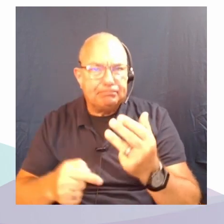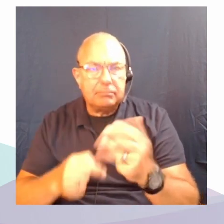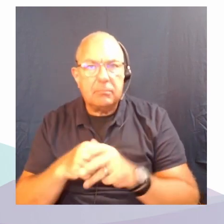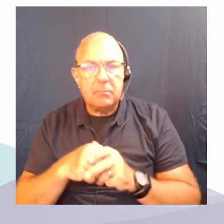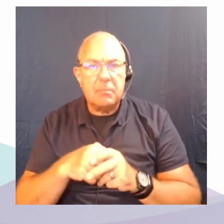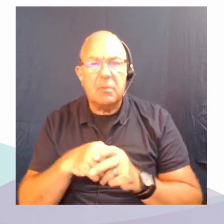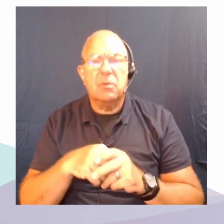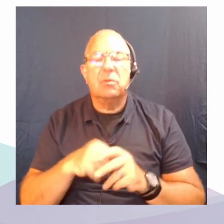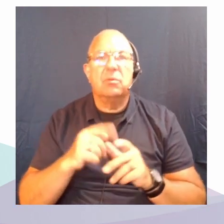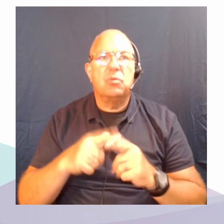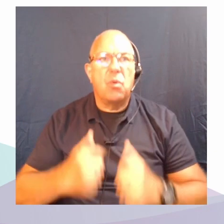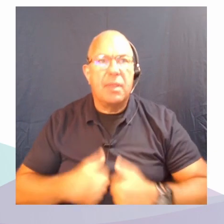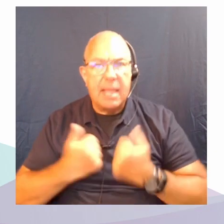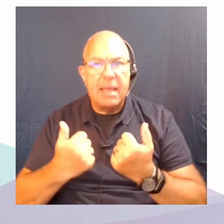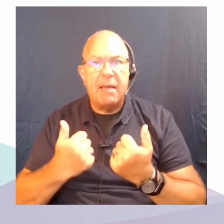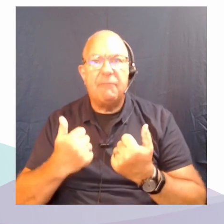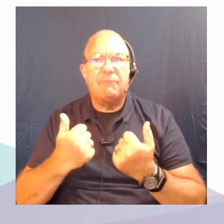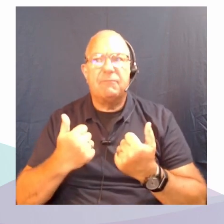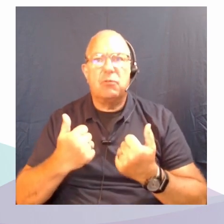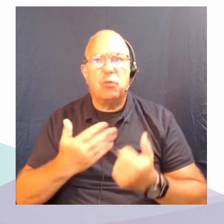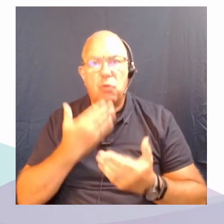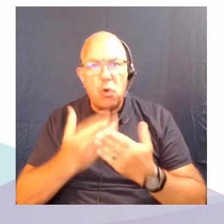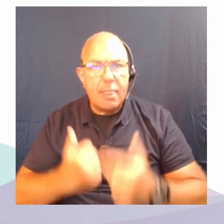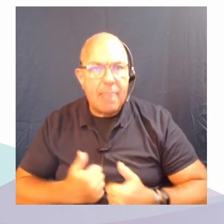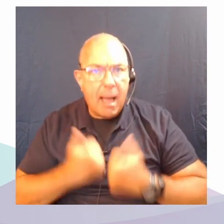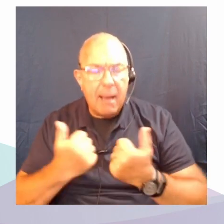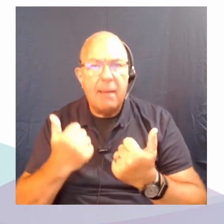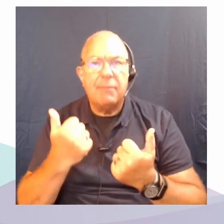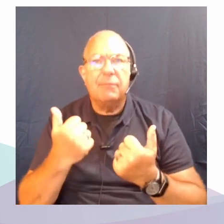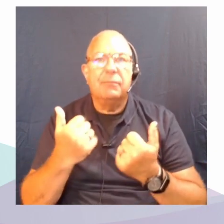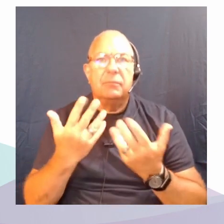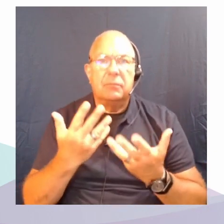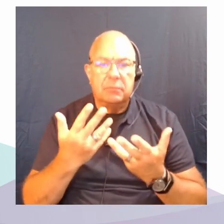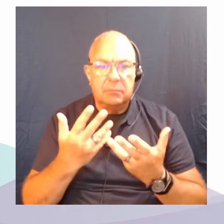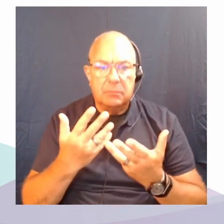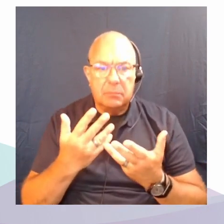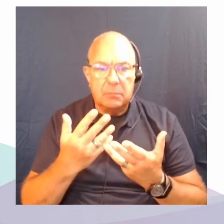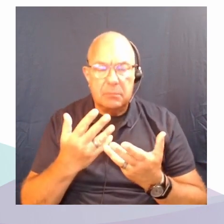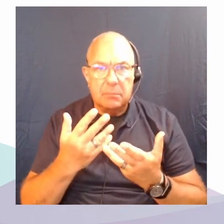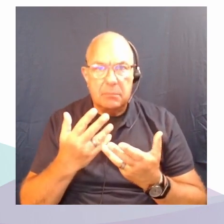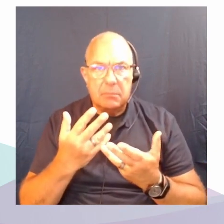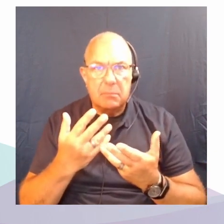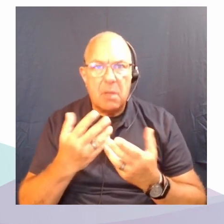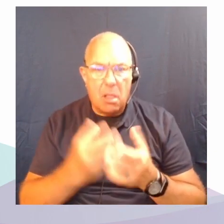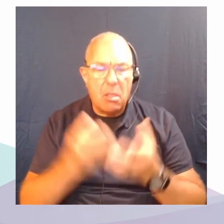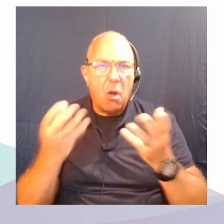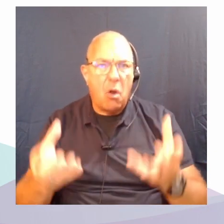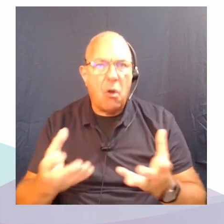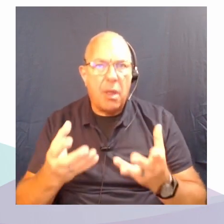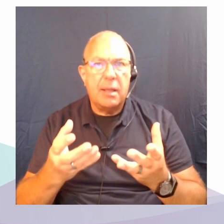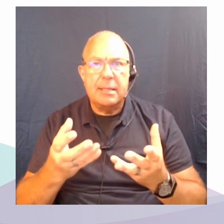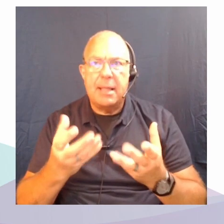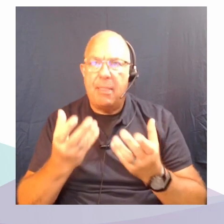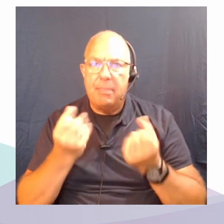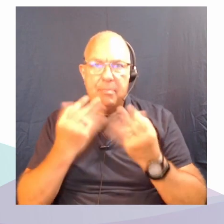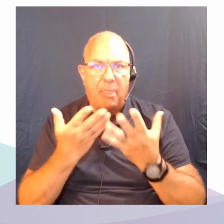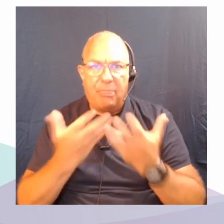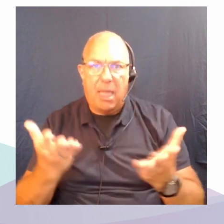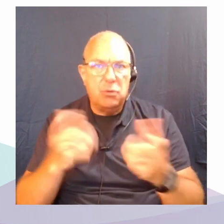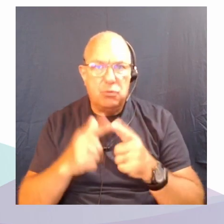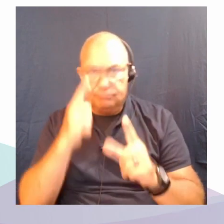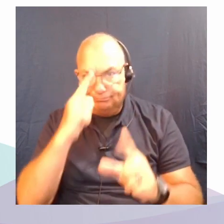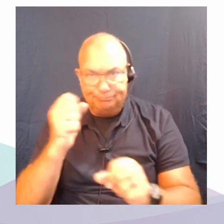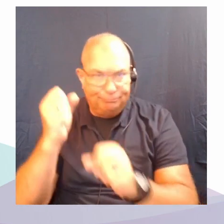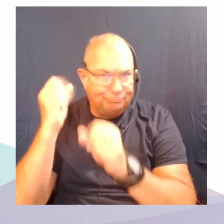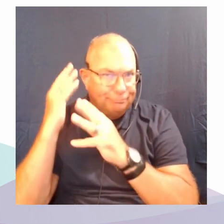fulfilling lives? And what would we rather leave behind? Because there is a lot of detritus to leave behind. I have